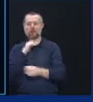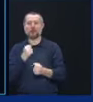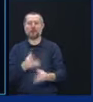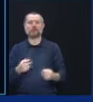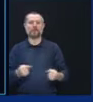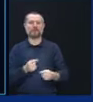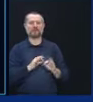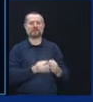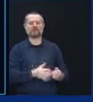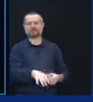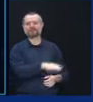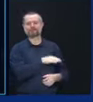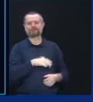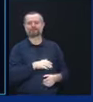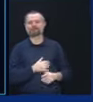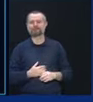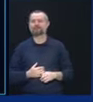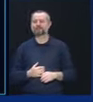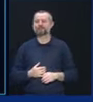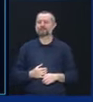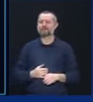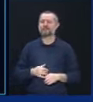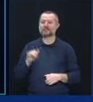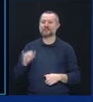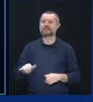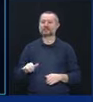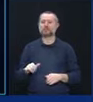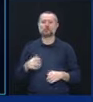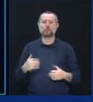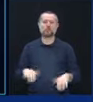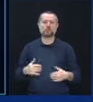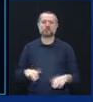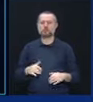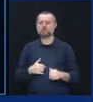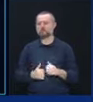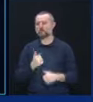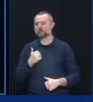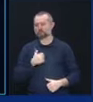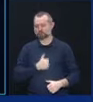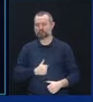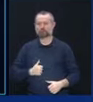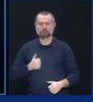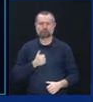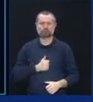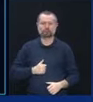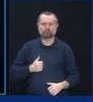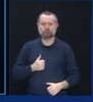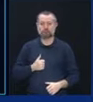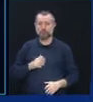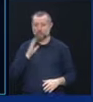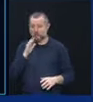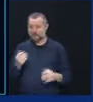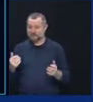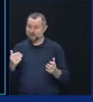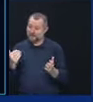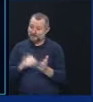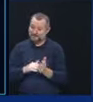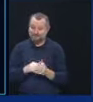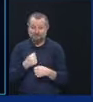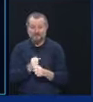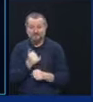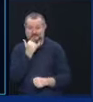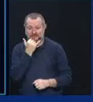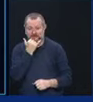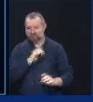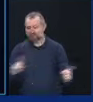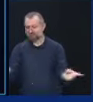And it caused pain for grieving families. And that's what I regret. I'm not going to make that mistake again. If you're lying